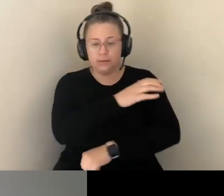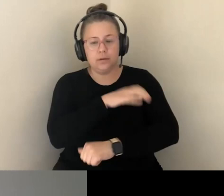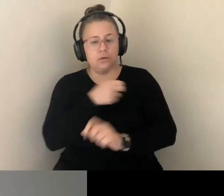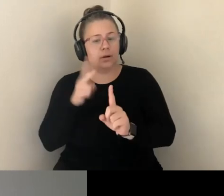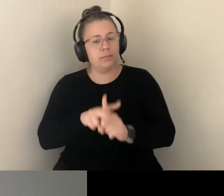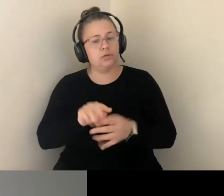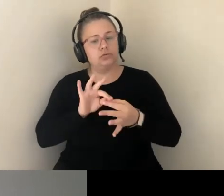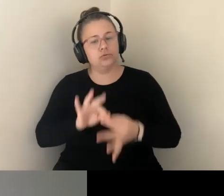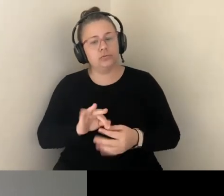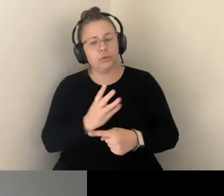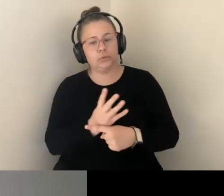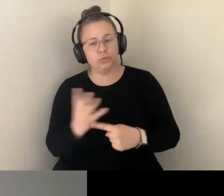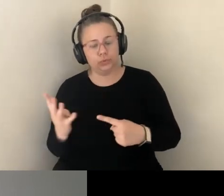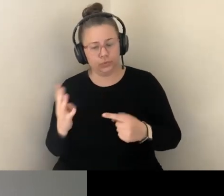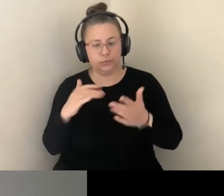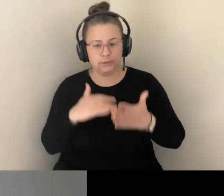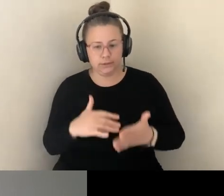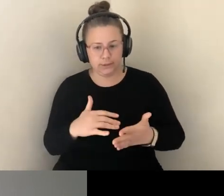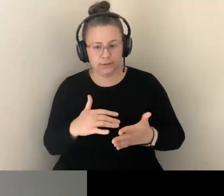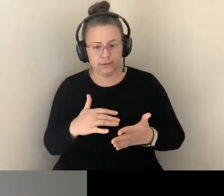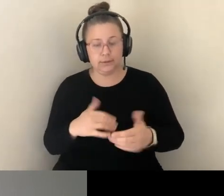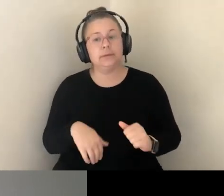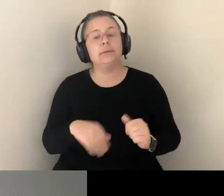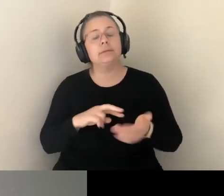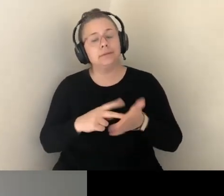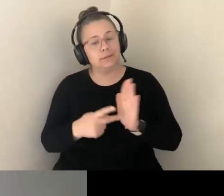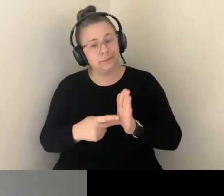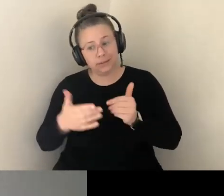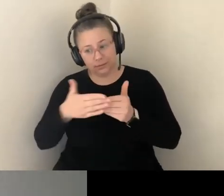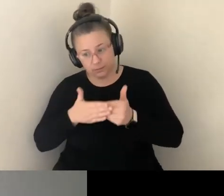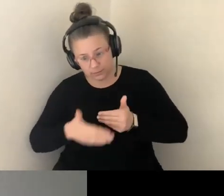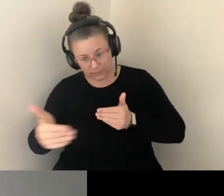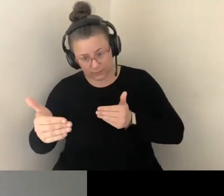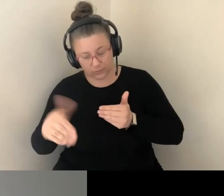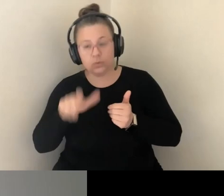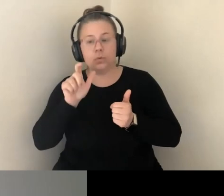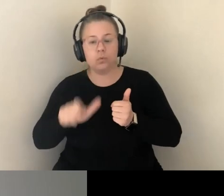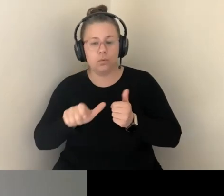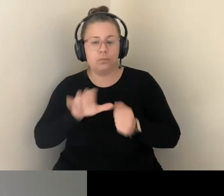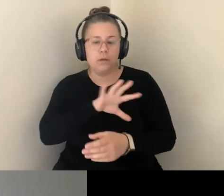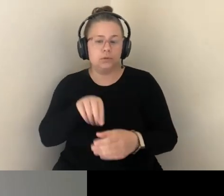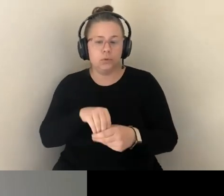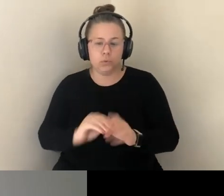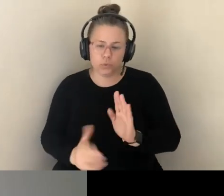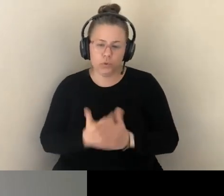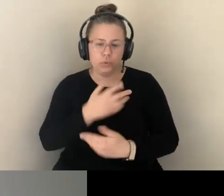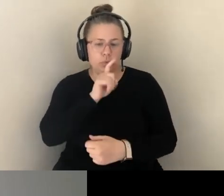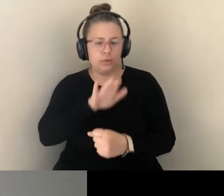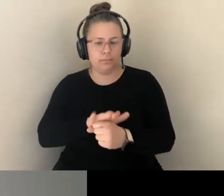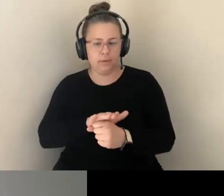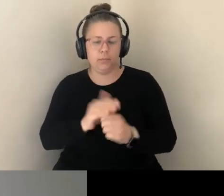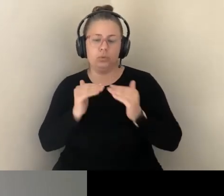PROGRESS OF CLINICAL APPLICATIONS OF GENOMICS MUST ALSO BRING WITH IT A RENEWED COMMITMENT TO EQUITY AND INCLUSION.